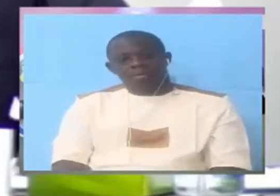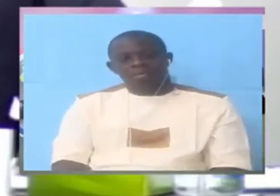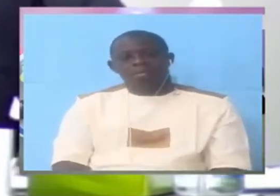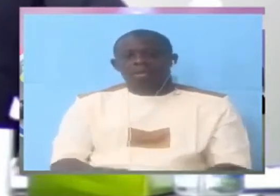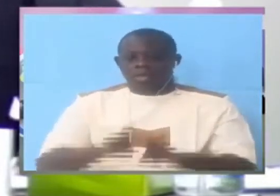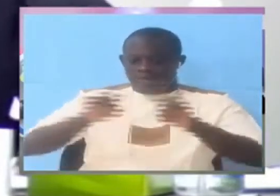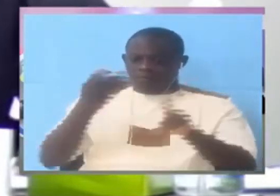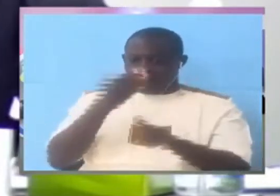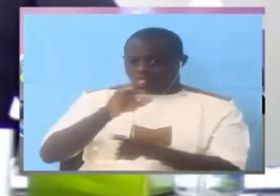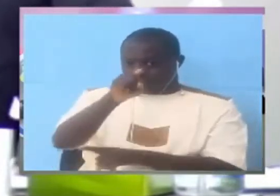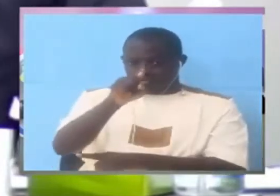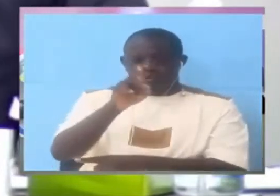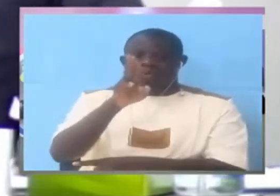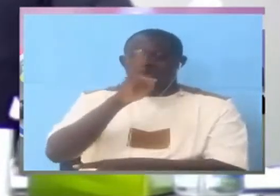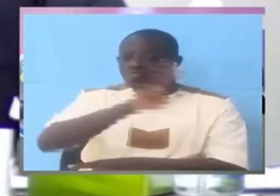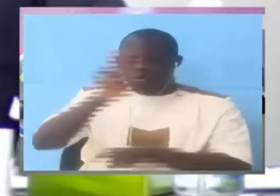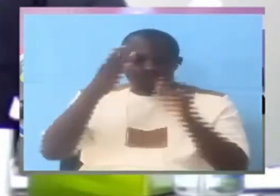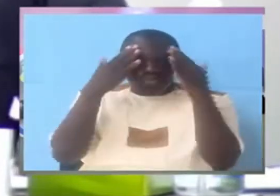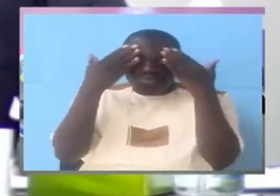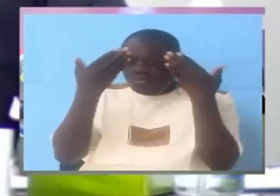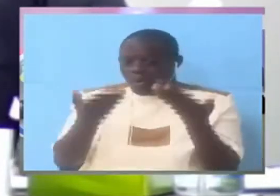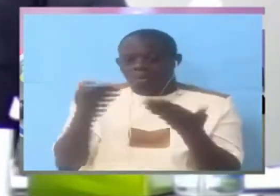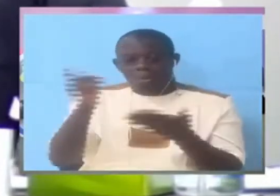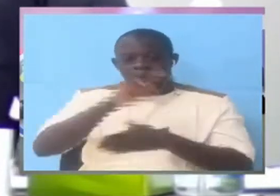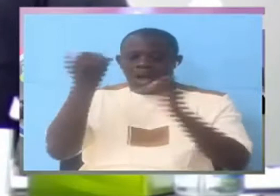you who did not know what was going on that